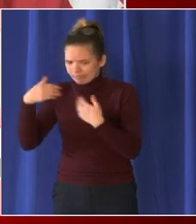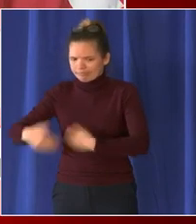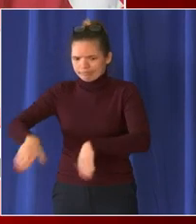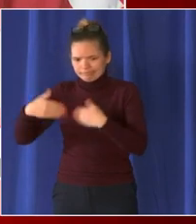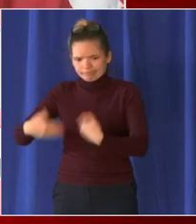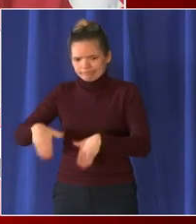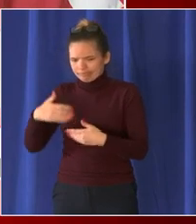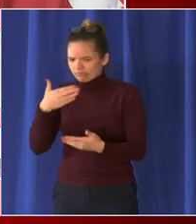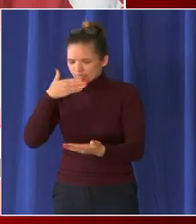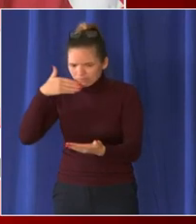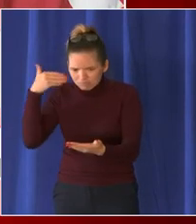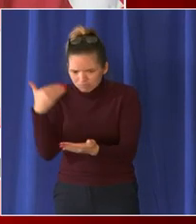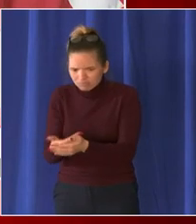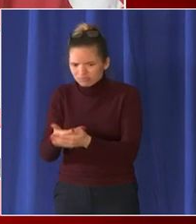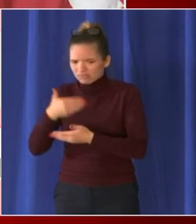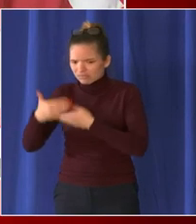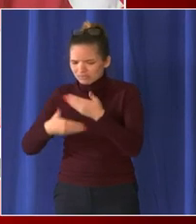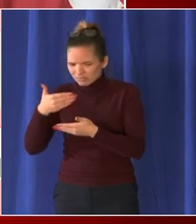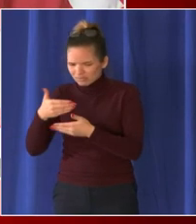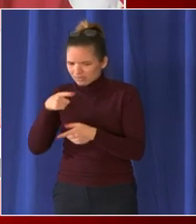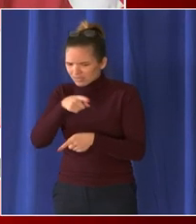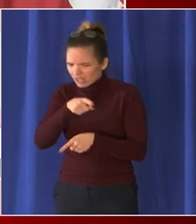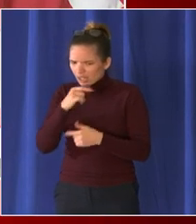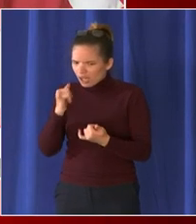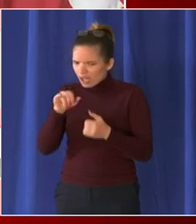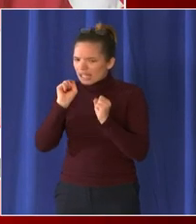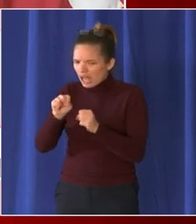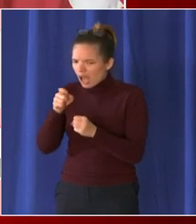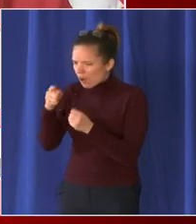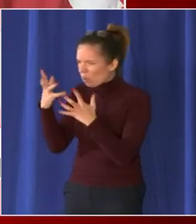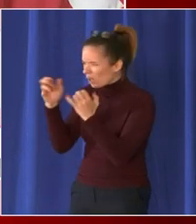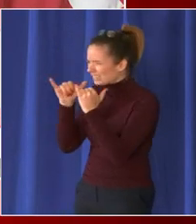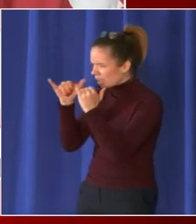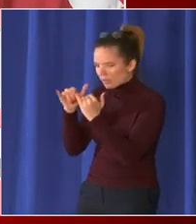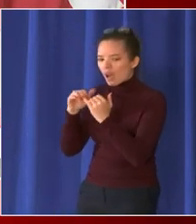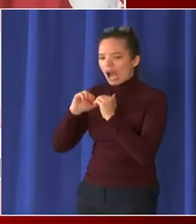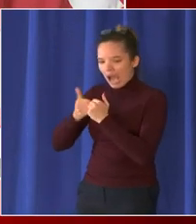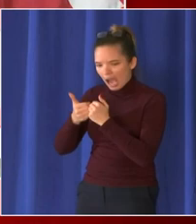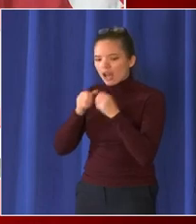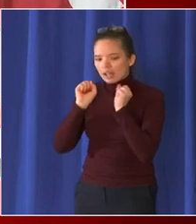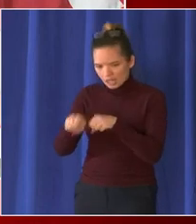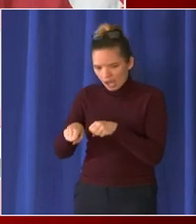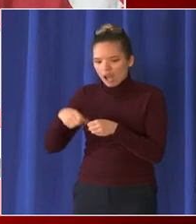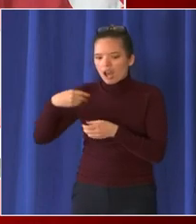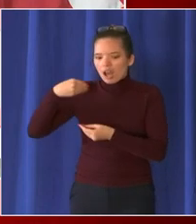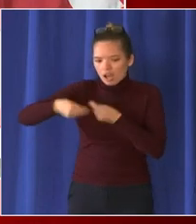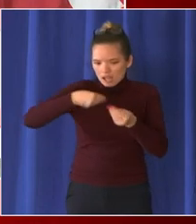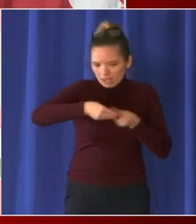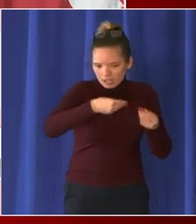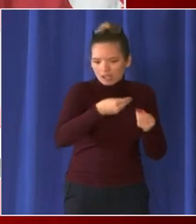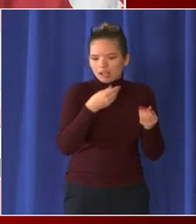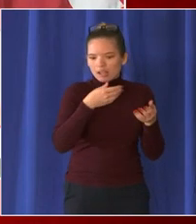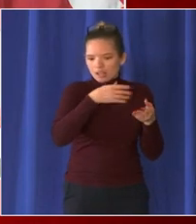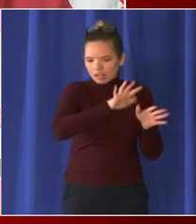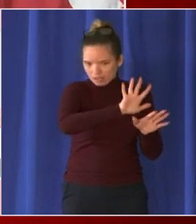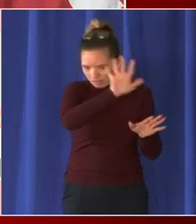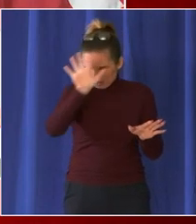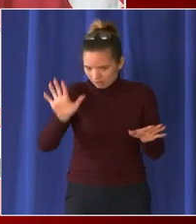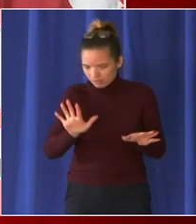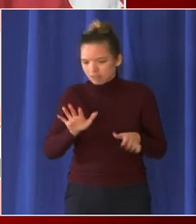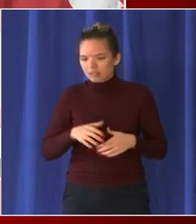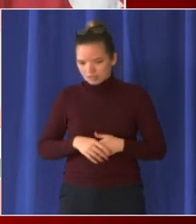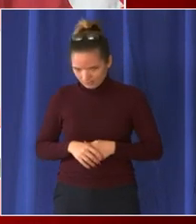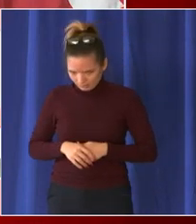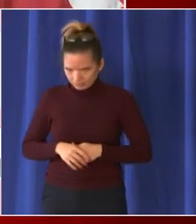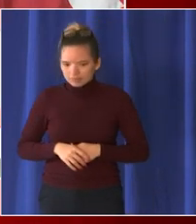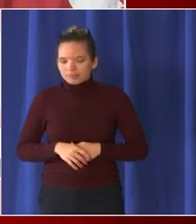that sharing um so i am i'm just really really grateful to them um for all of their communication the success that